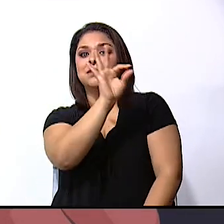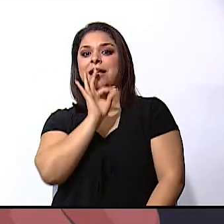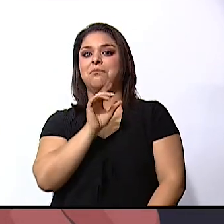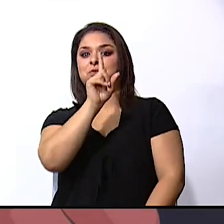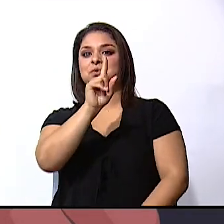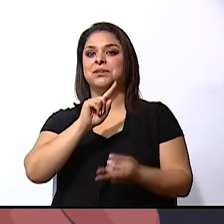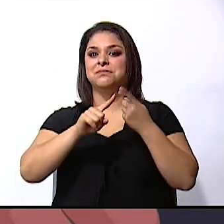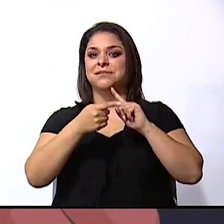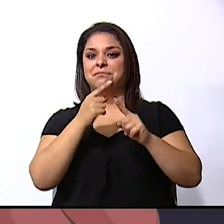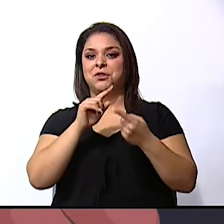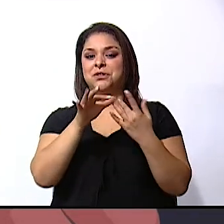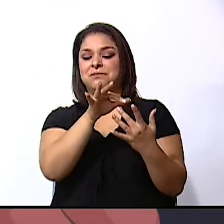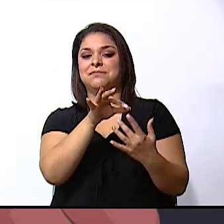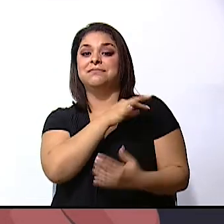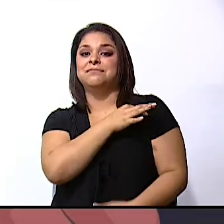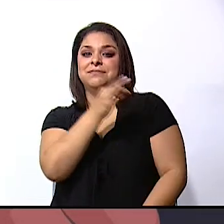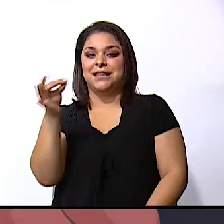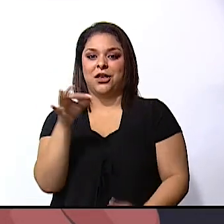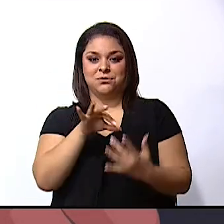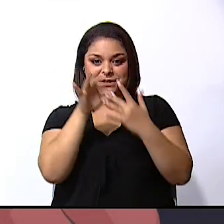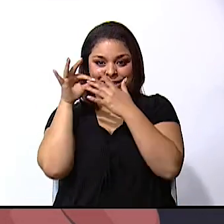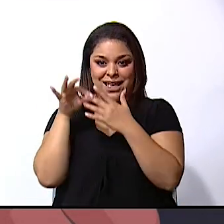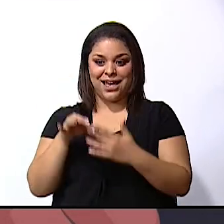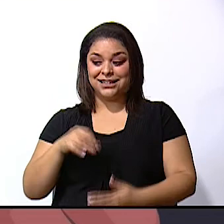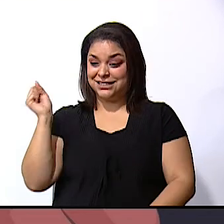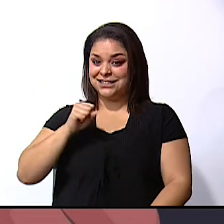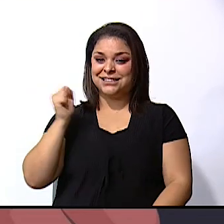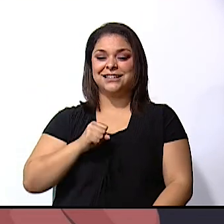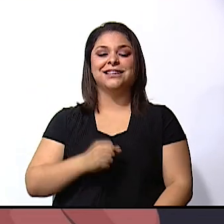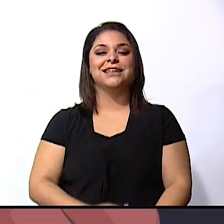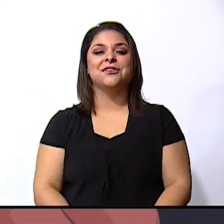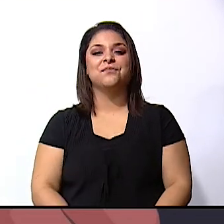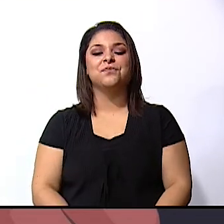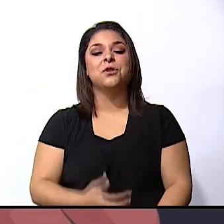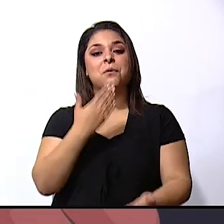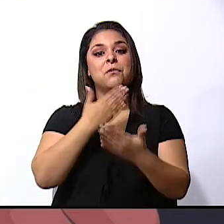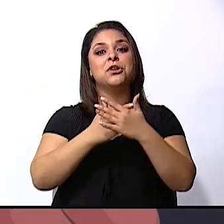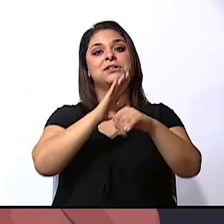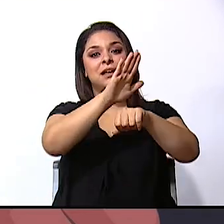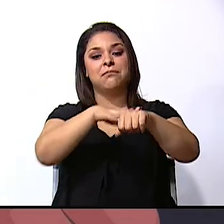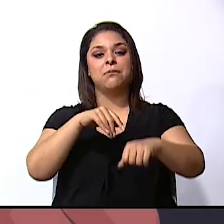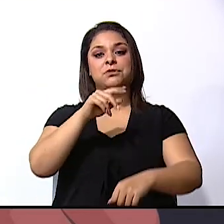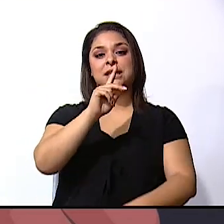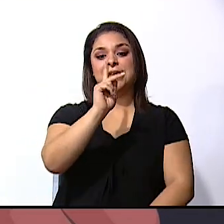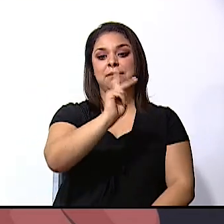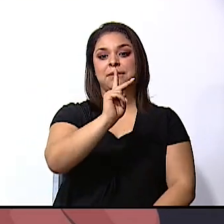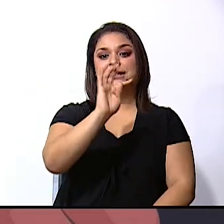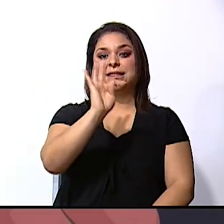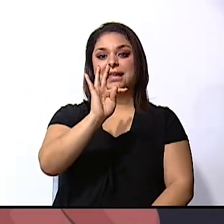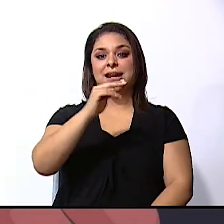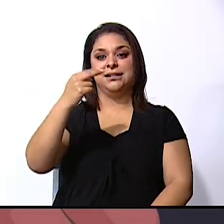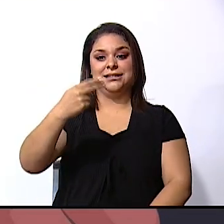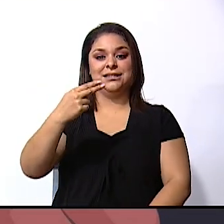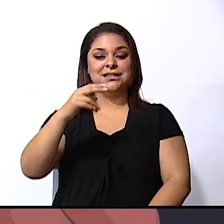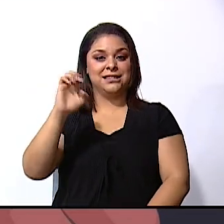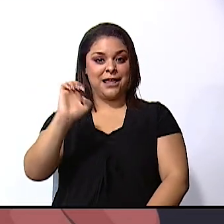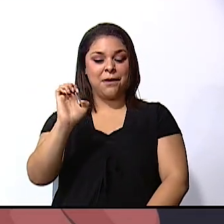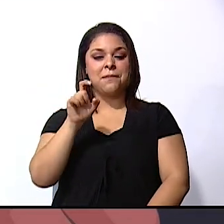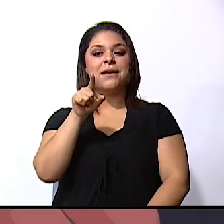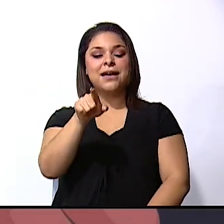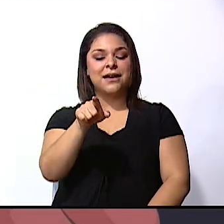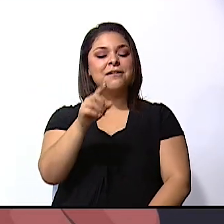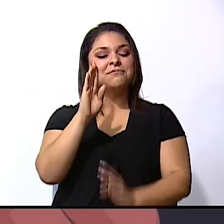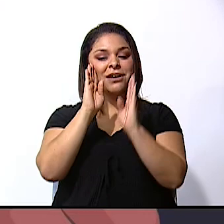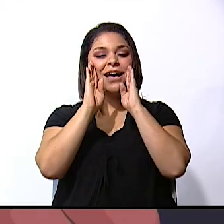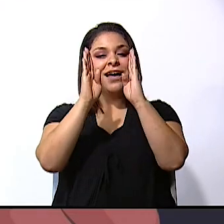friend? Yes, please. Okay? What about if we have Kimberly Tatiana Hernandez-Espinoza? Okay? Now,